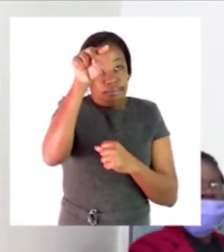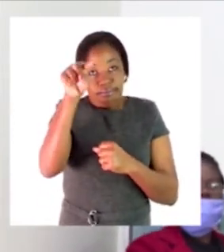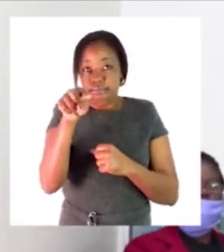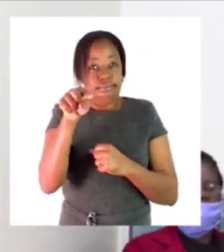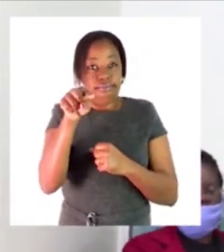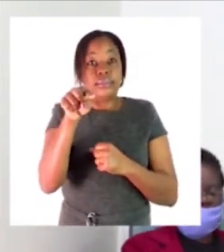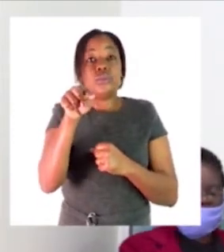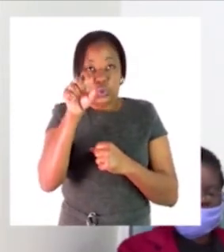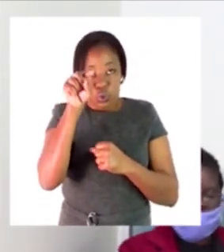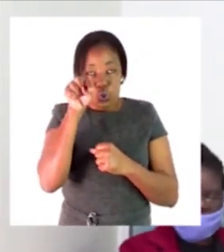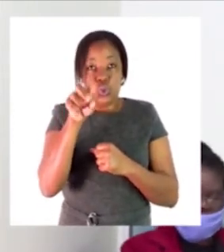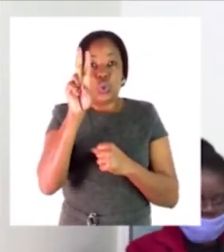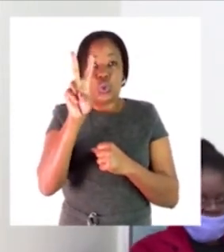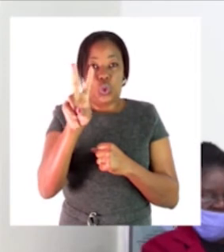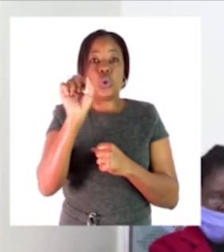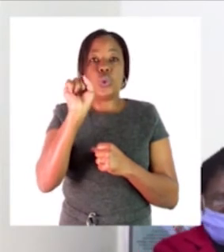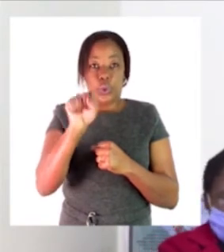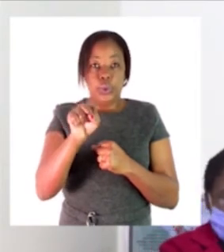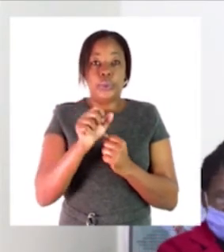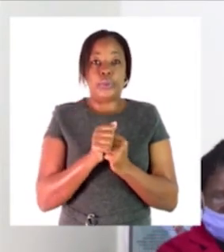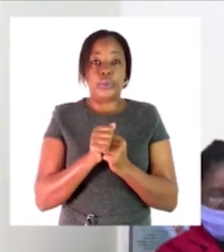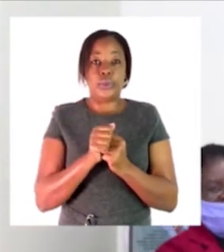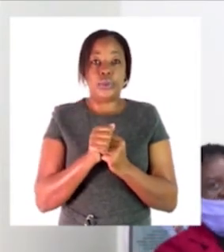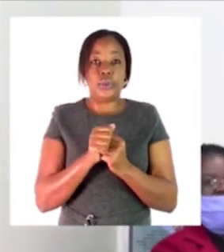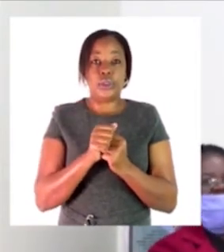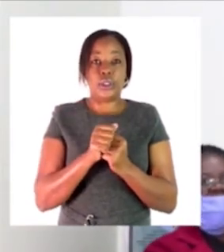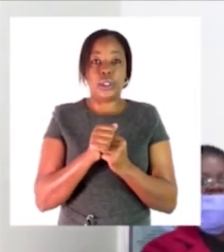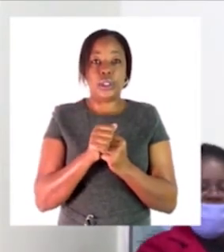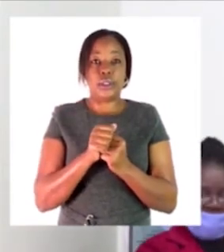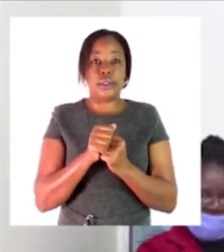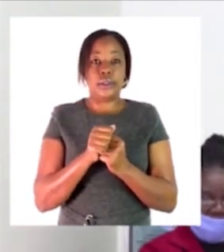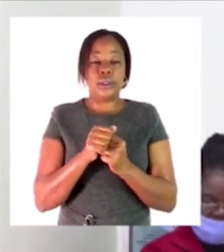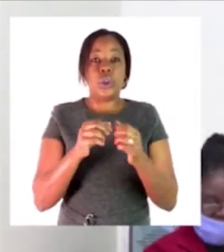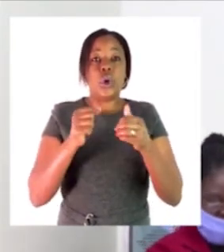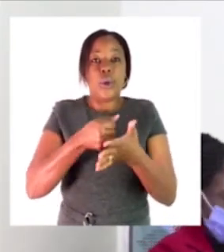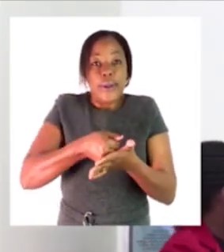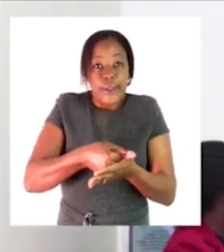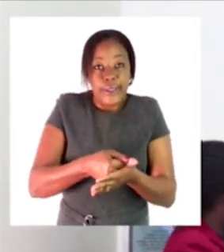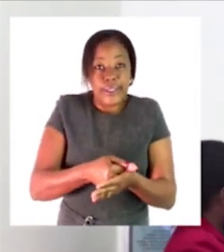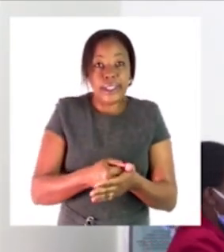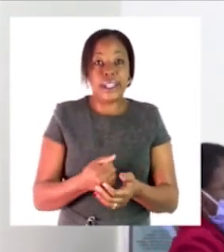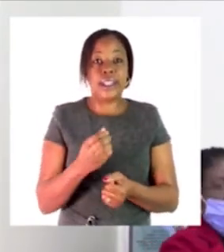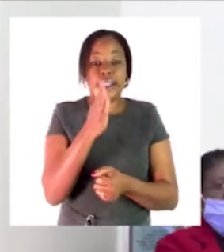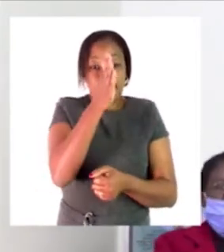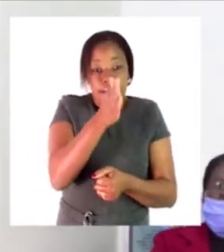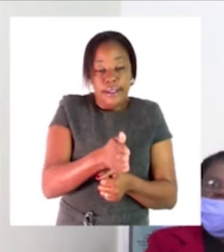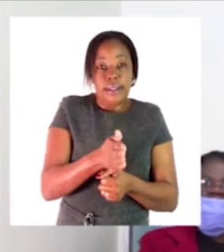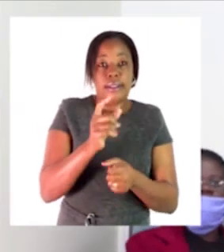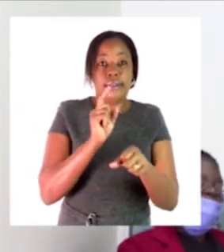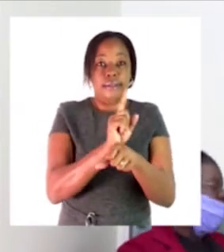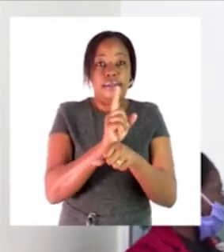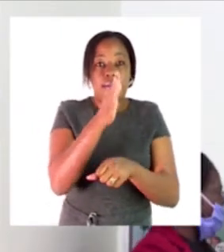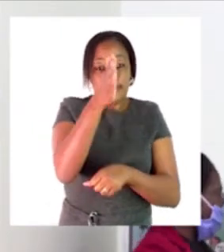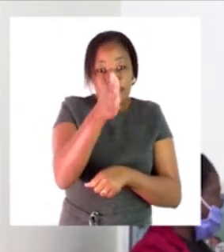one is the one that you'll be counting that is counting in two so we try the first column to count in two and what about counting in